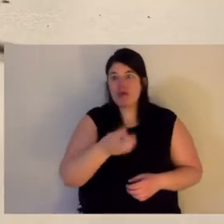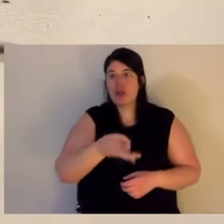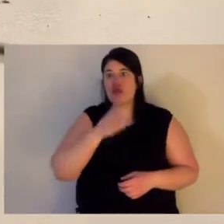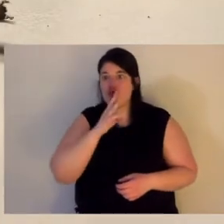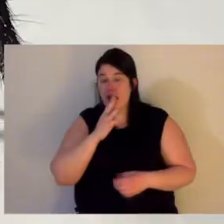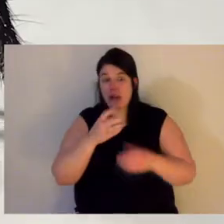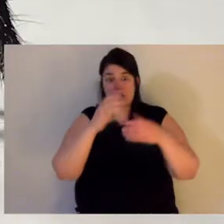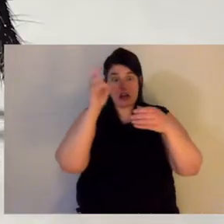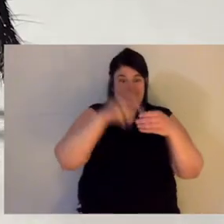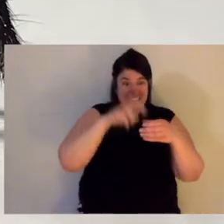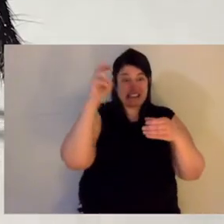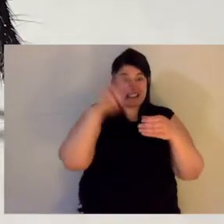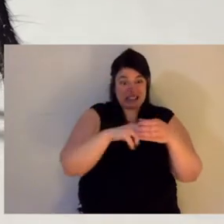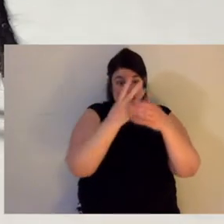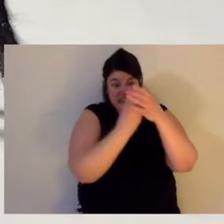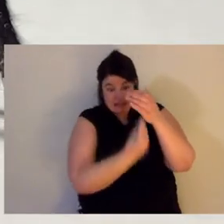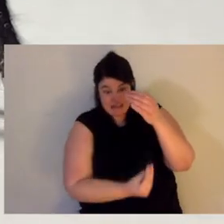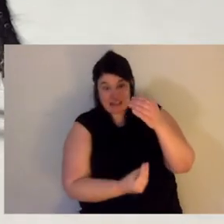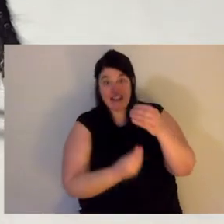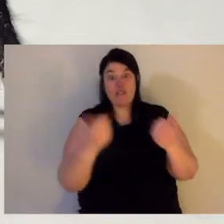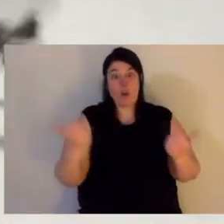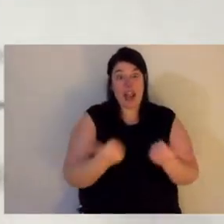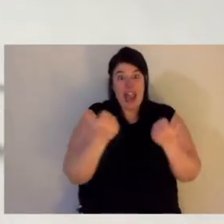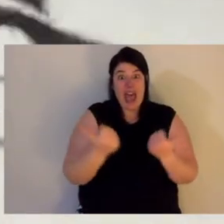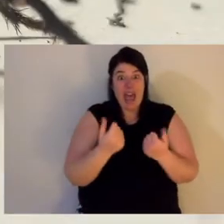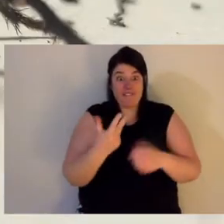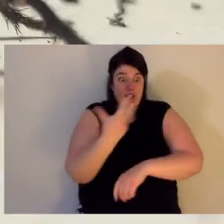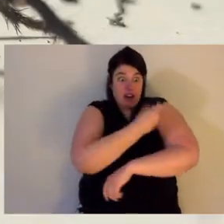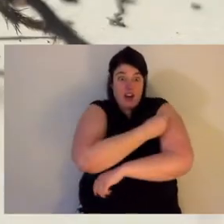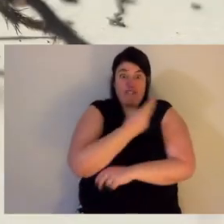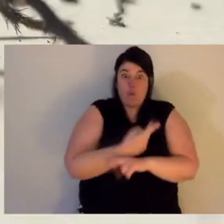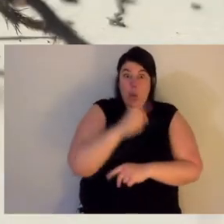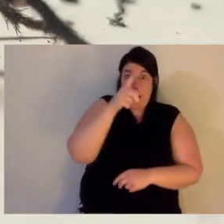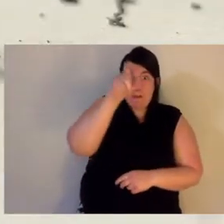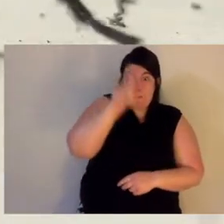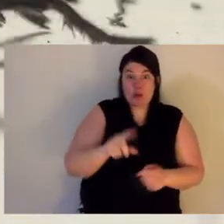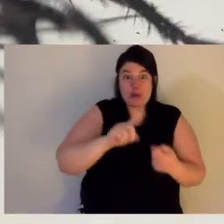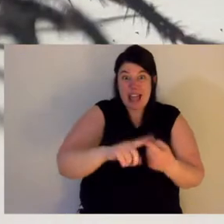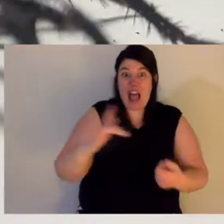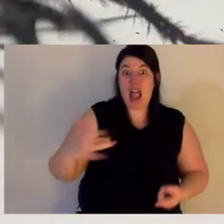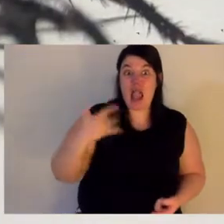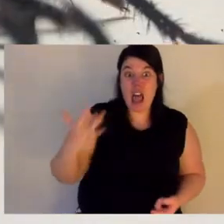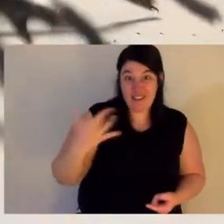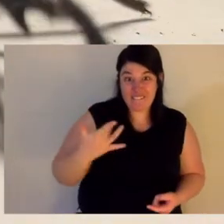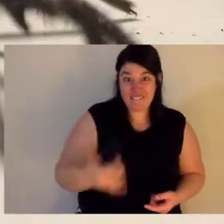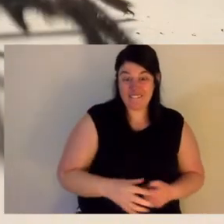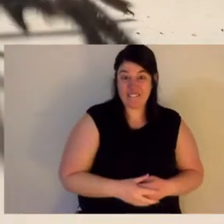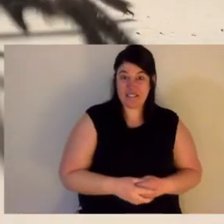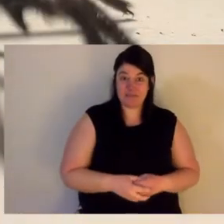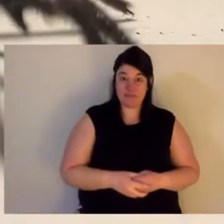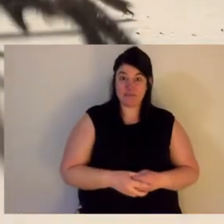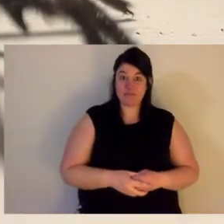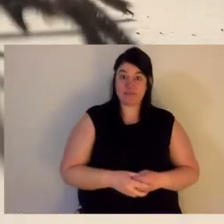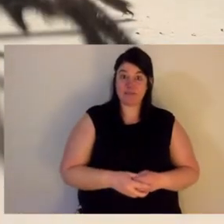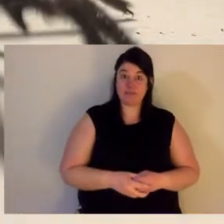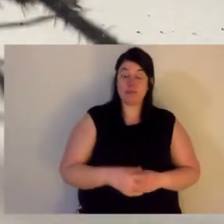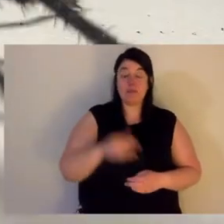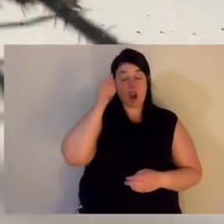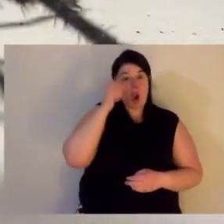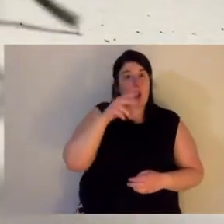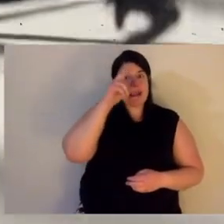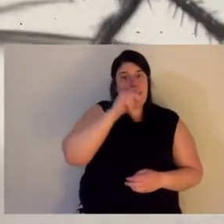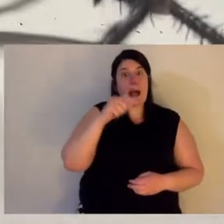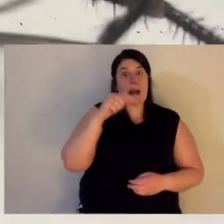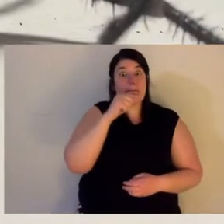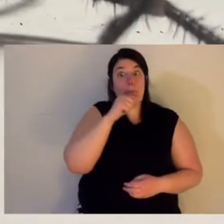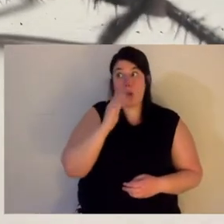just one life. Now, I know a couple of years ago, there was a young boy who was bitten by a funnel web spider. He needed 12 vials of